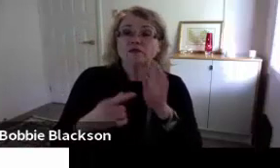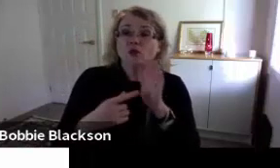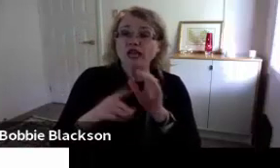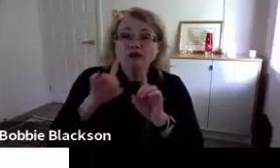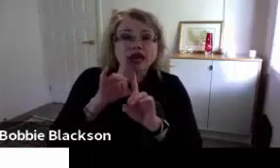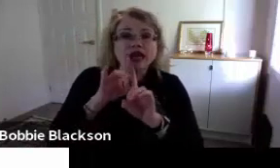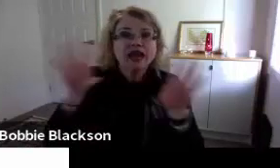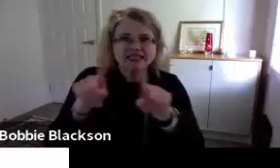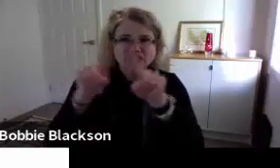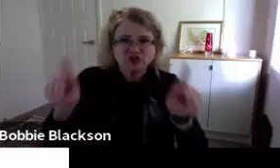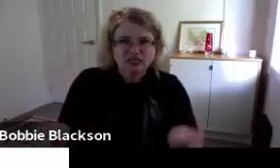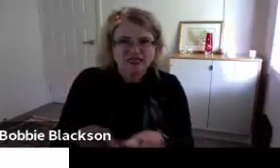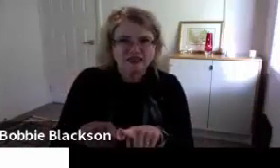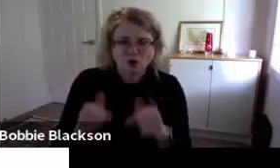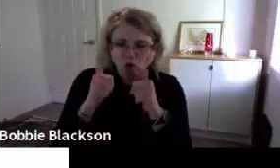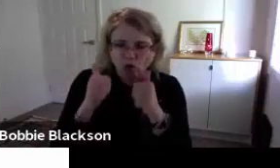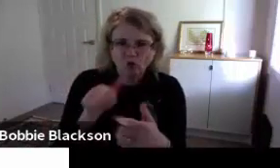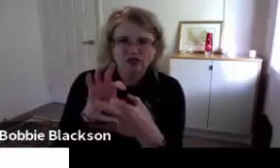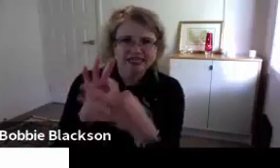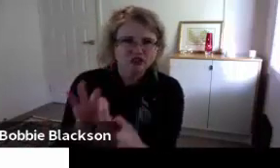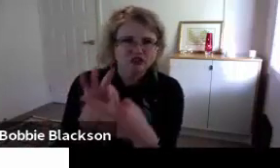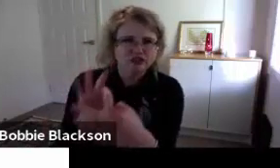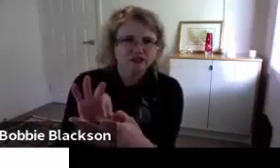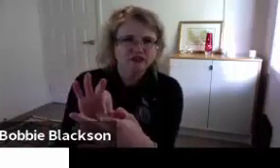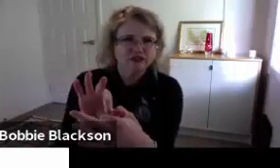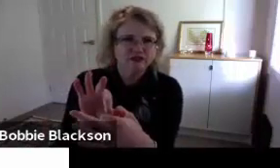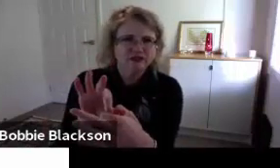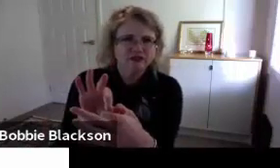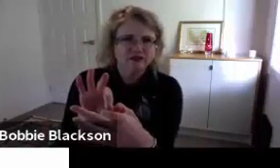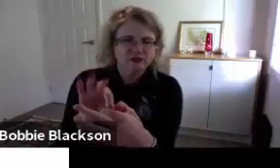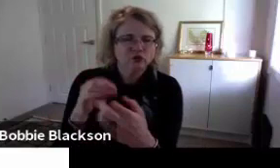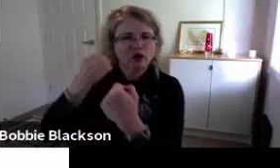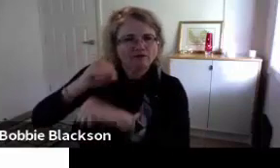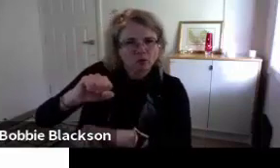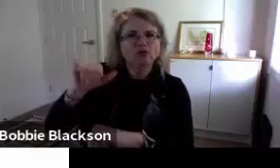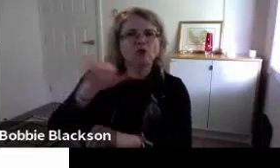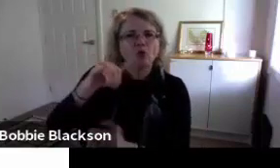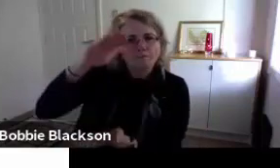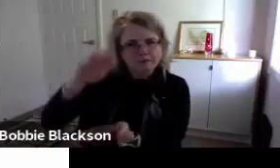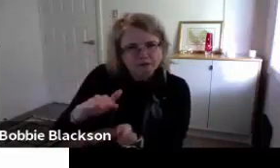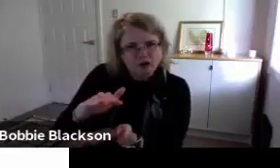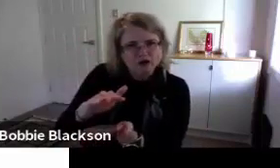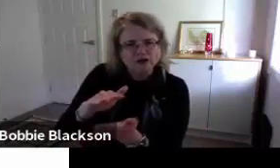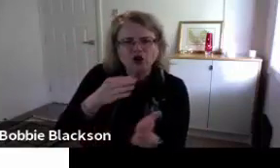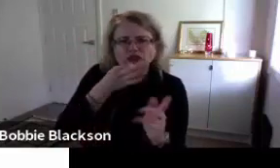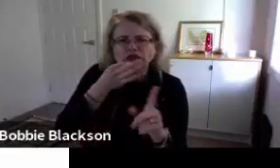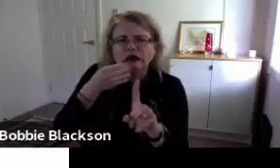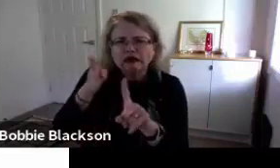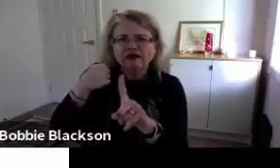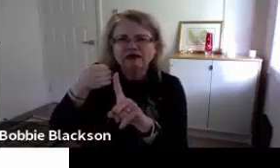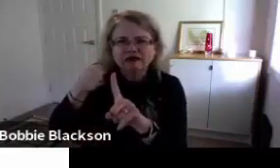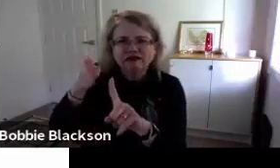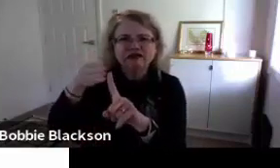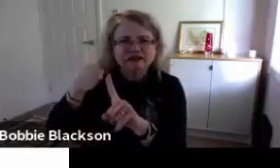student and these are provided. So the screen has to be clear. You have to have a very good internet connection.